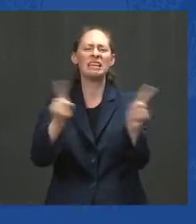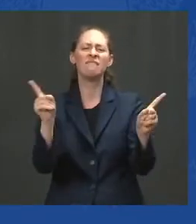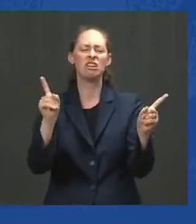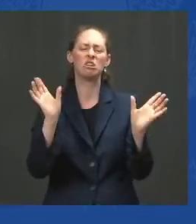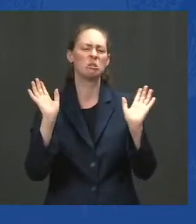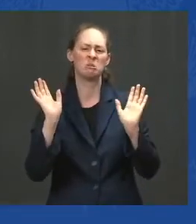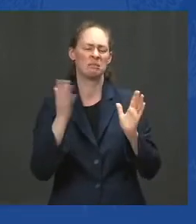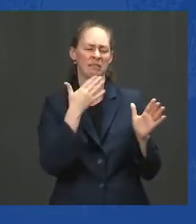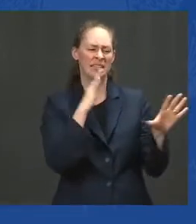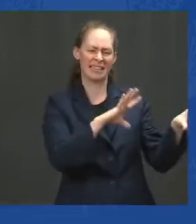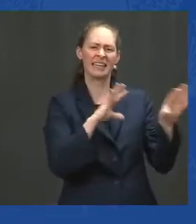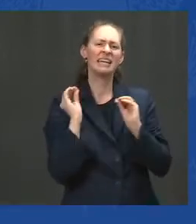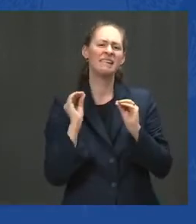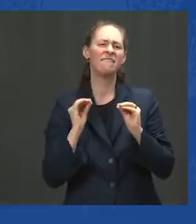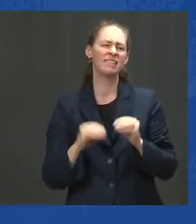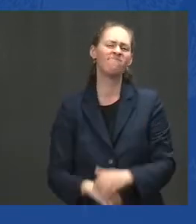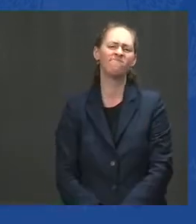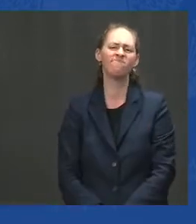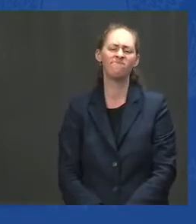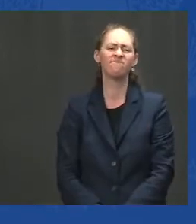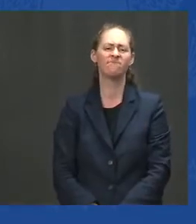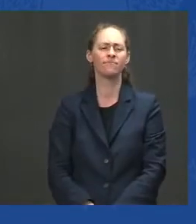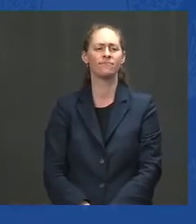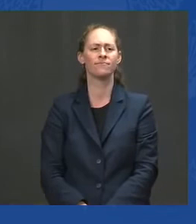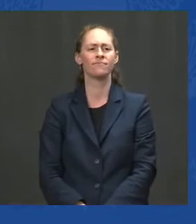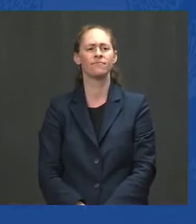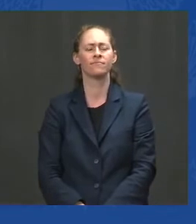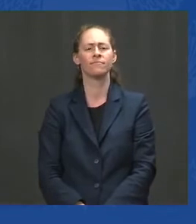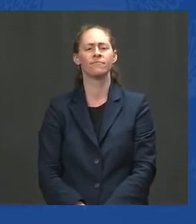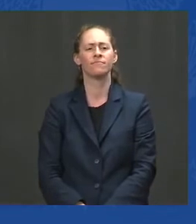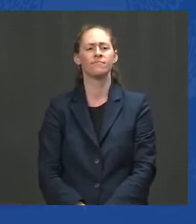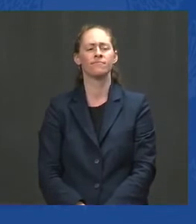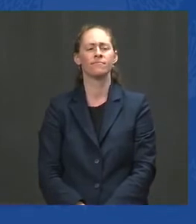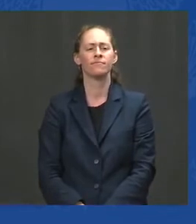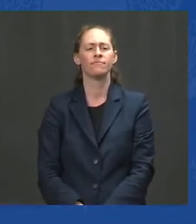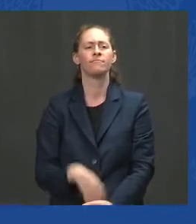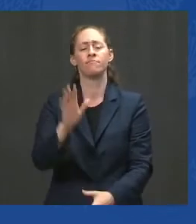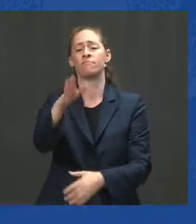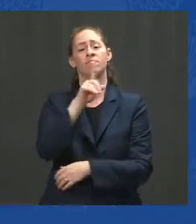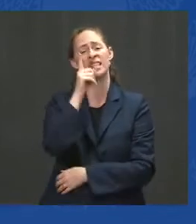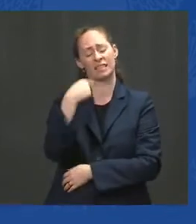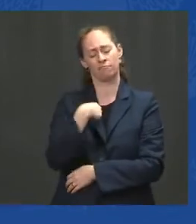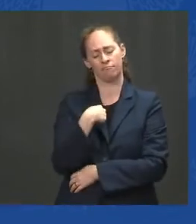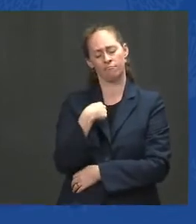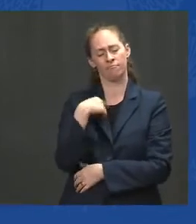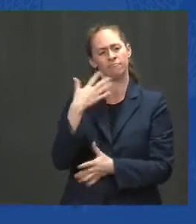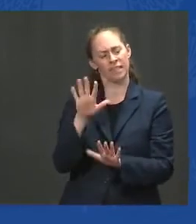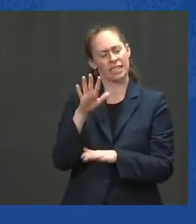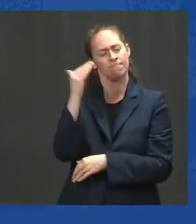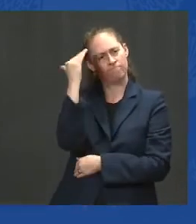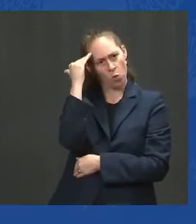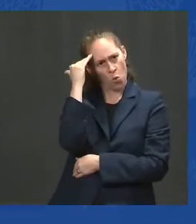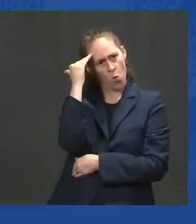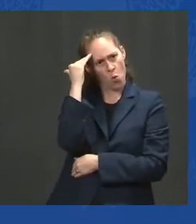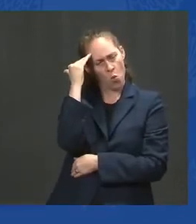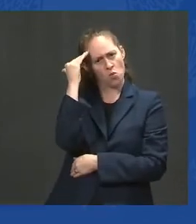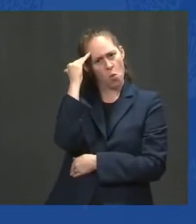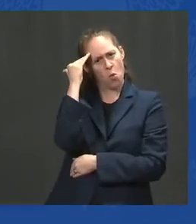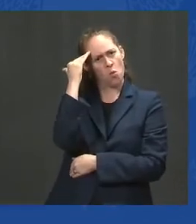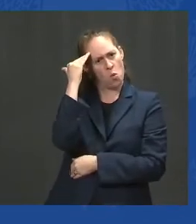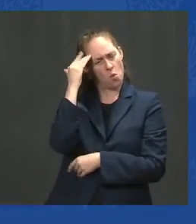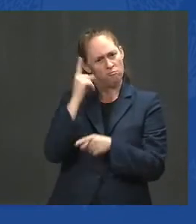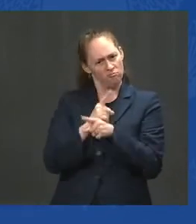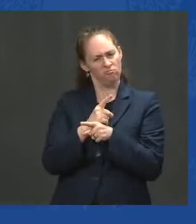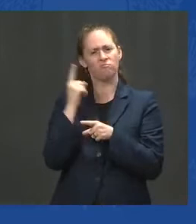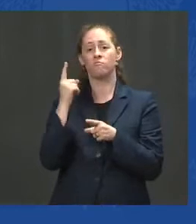And here's what I believe to my core. It is wrong to order American troops to step